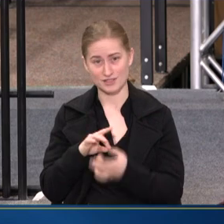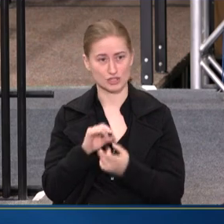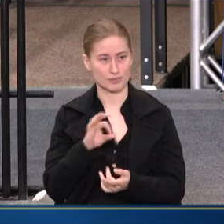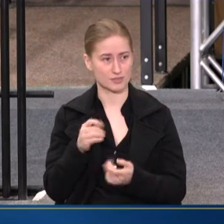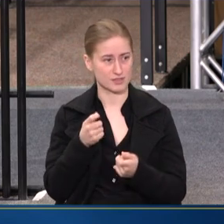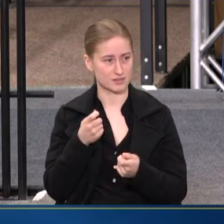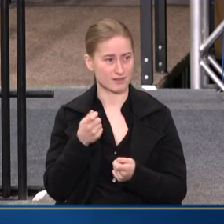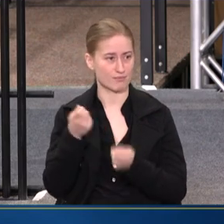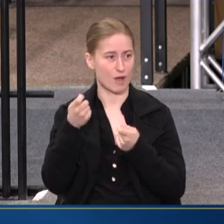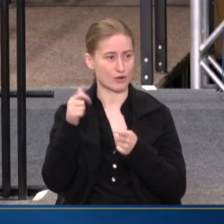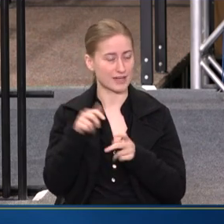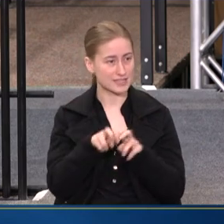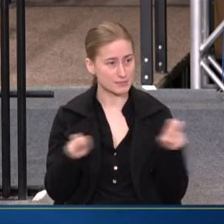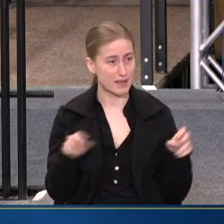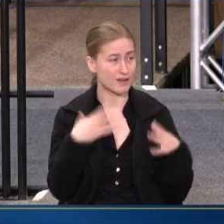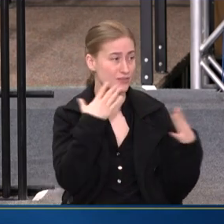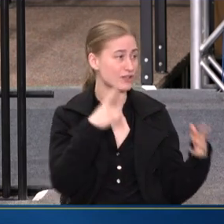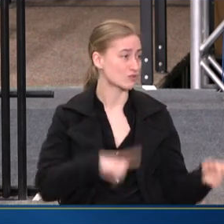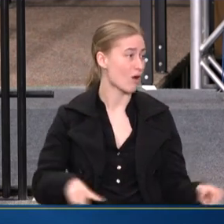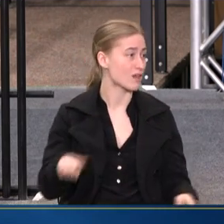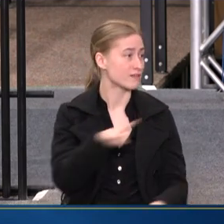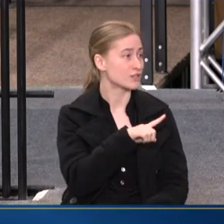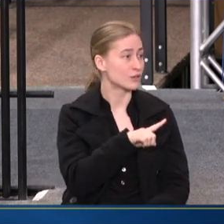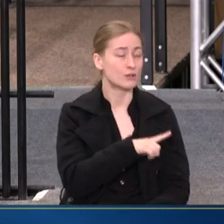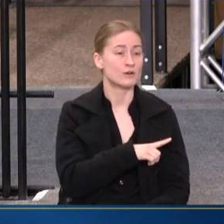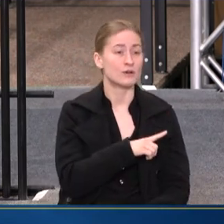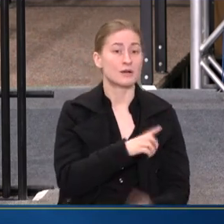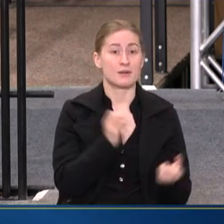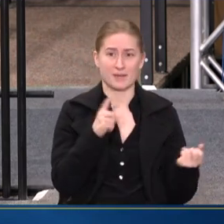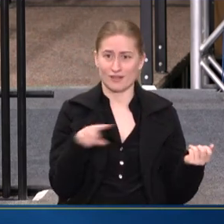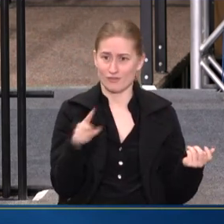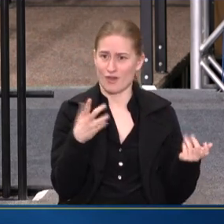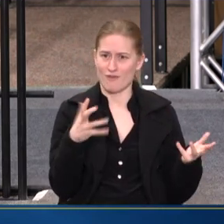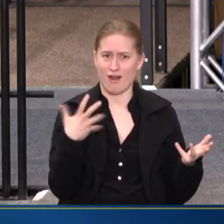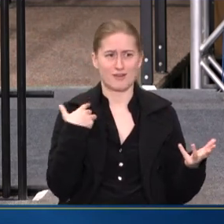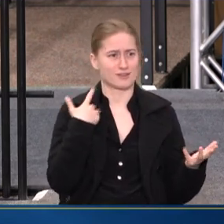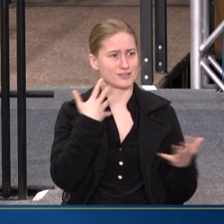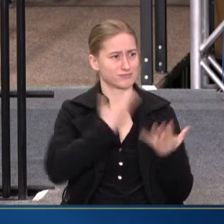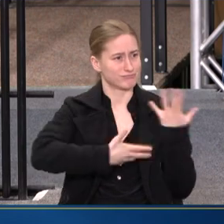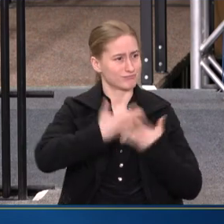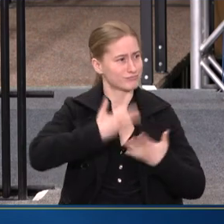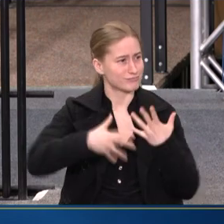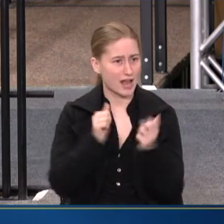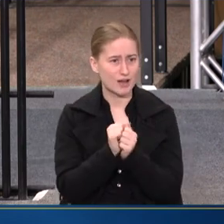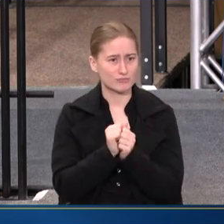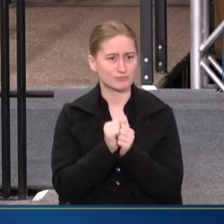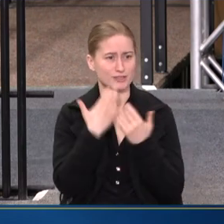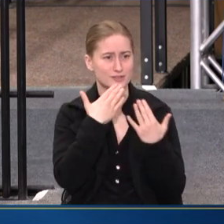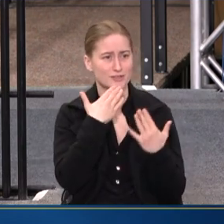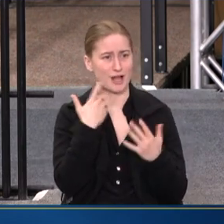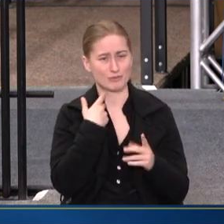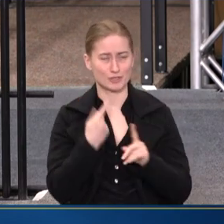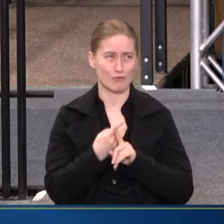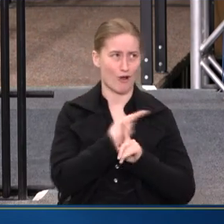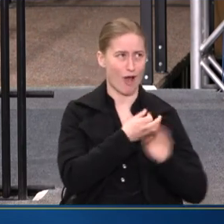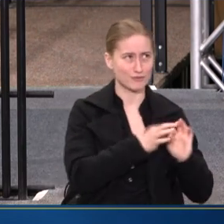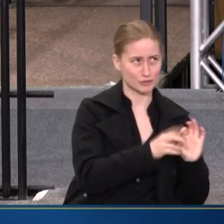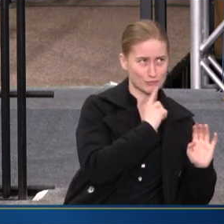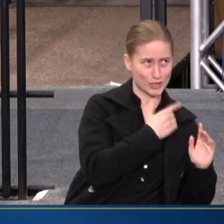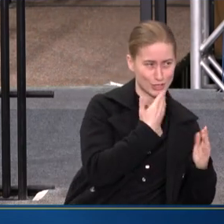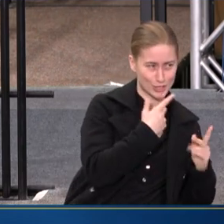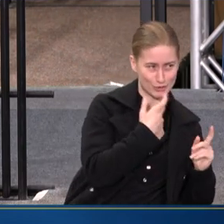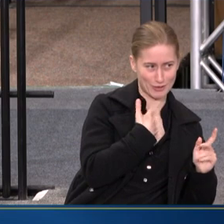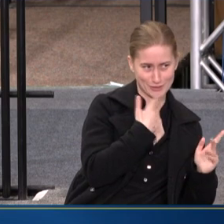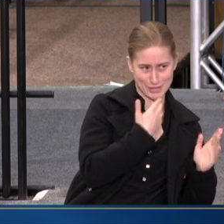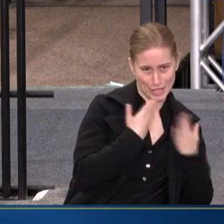MODERATING THIS PANEL. TO ALL OF YOU OUT THERE, MANY OF WHOM I'VE HAD THE OPPORTUNITY TO INTERACT WITH, I WANT TO GO OFF SCRIPT FOR A SECOND AND JUST SAY GOOD